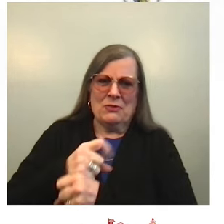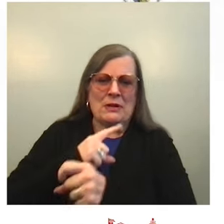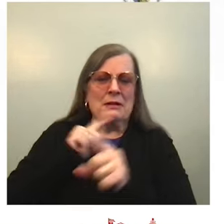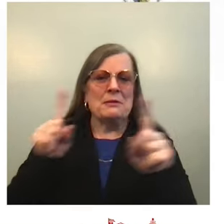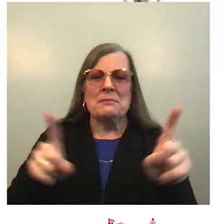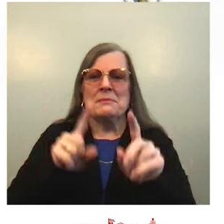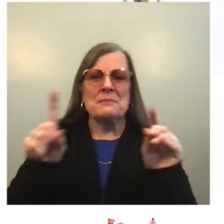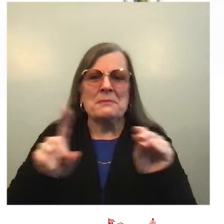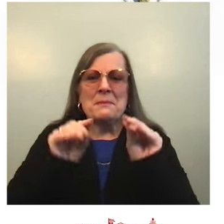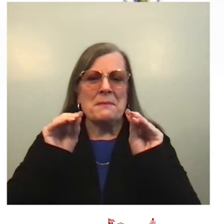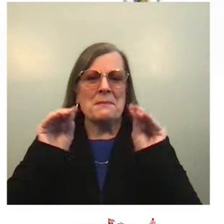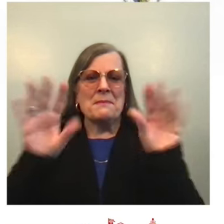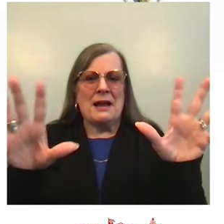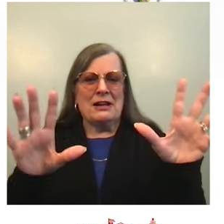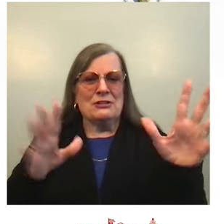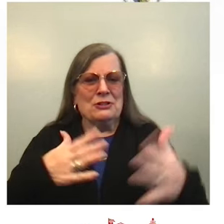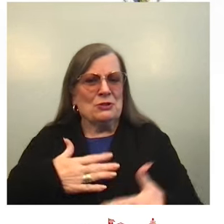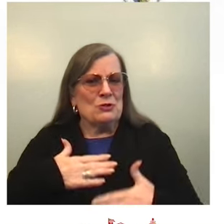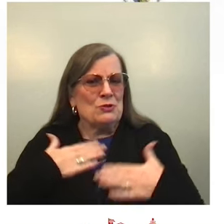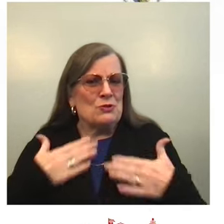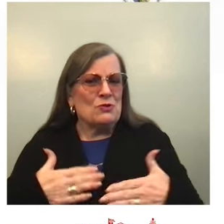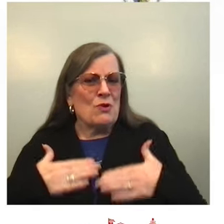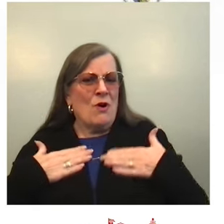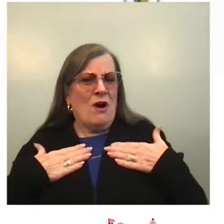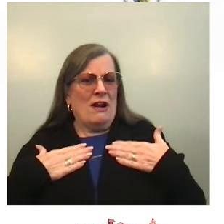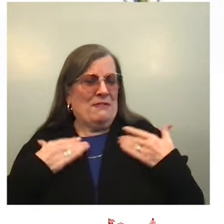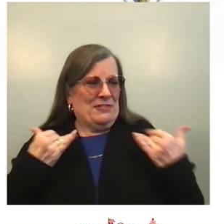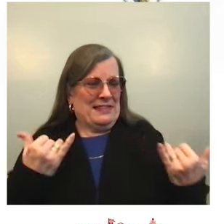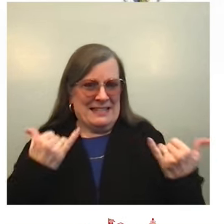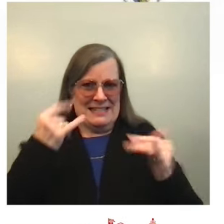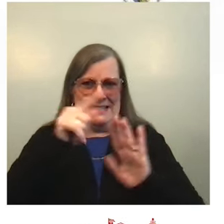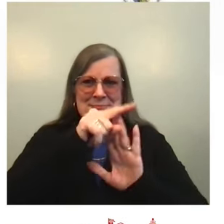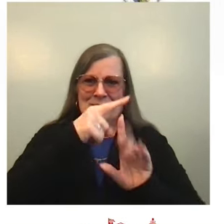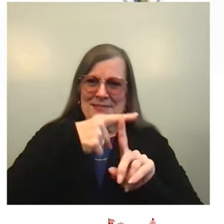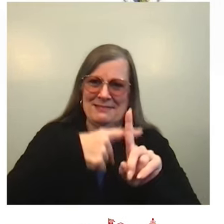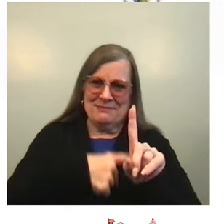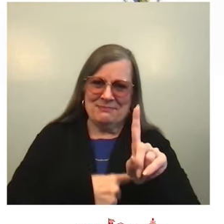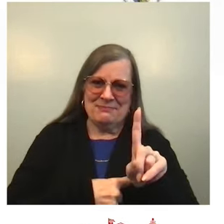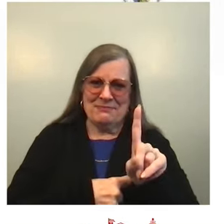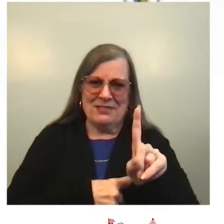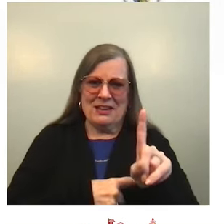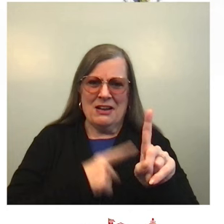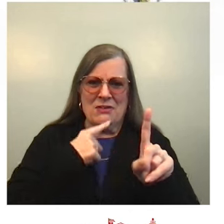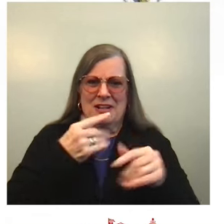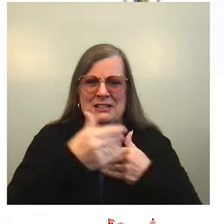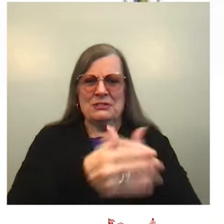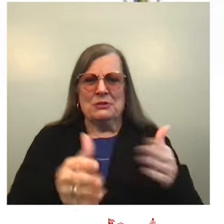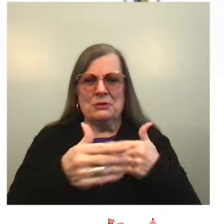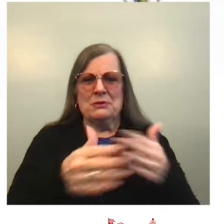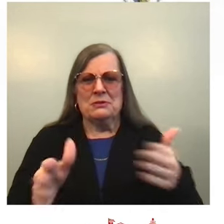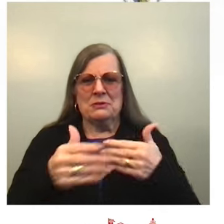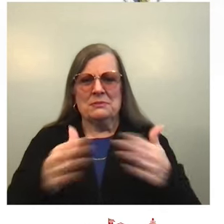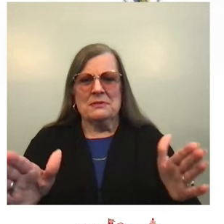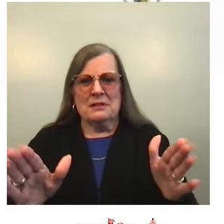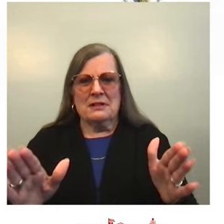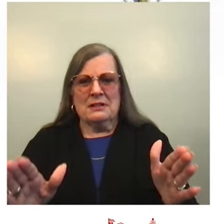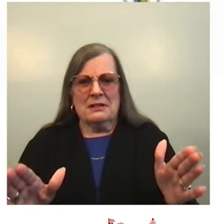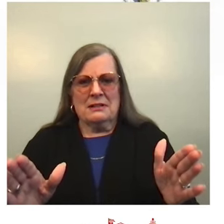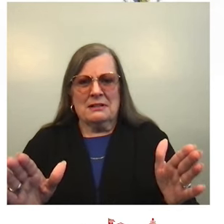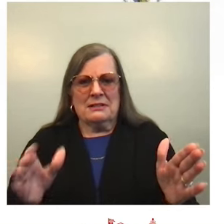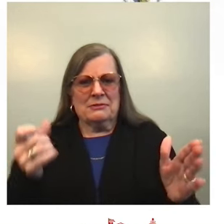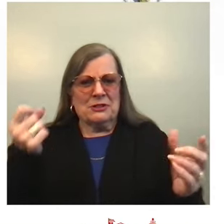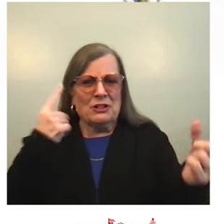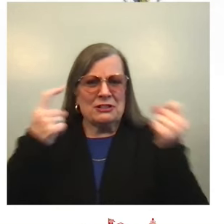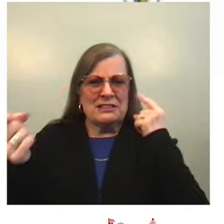season. Each room is designed to capture this pure, unfiltered delight and imagination,